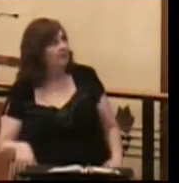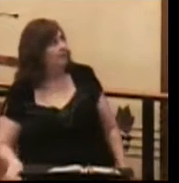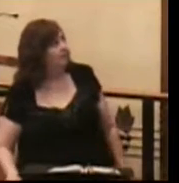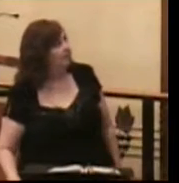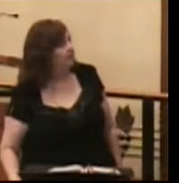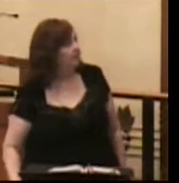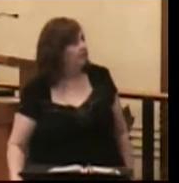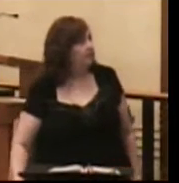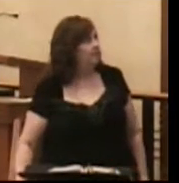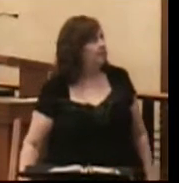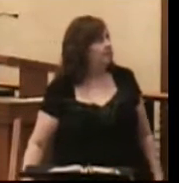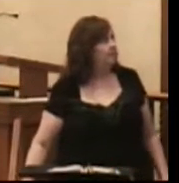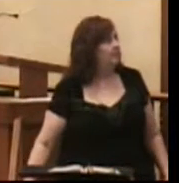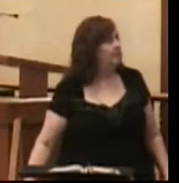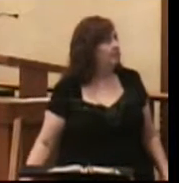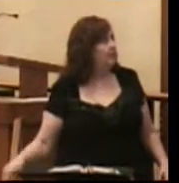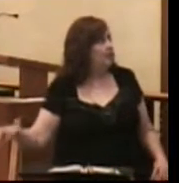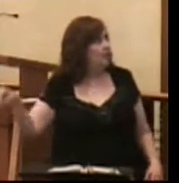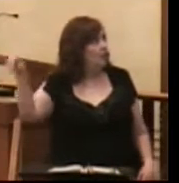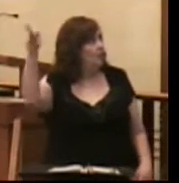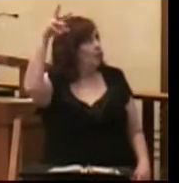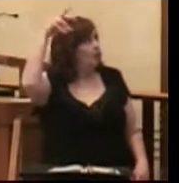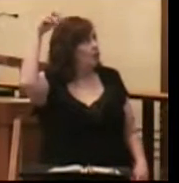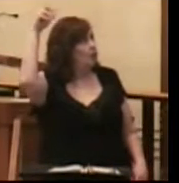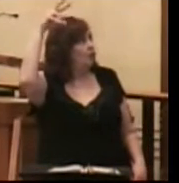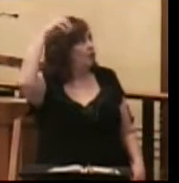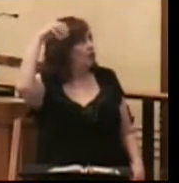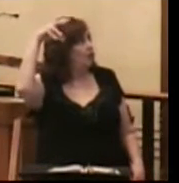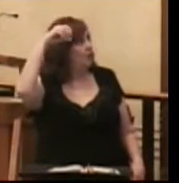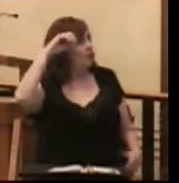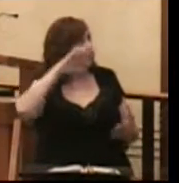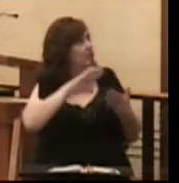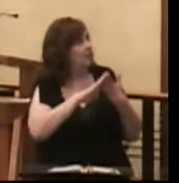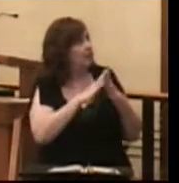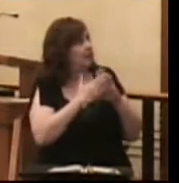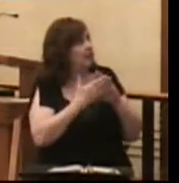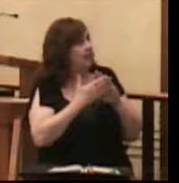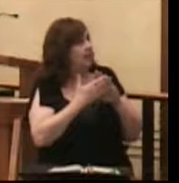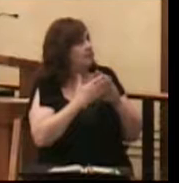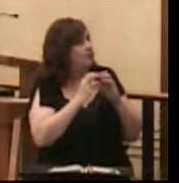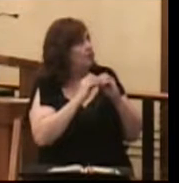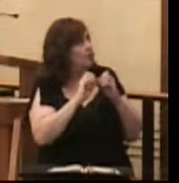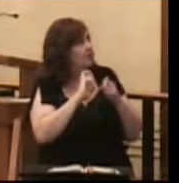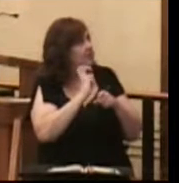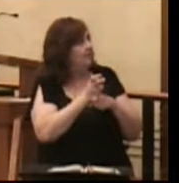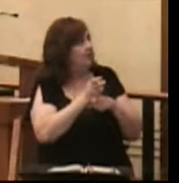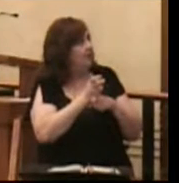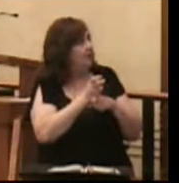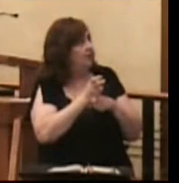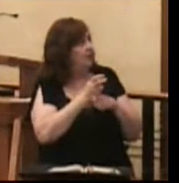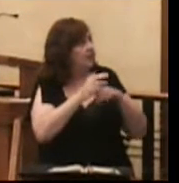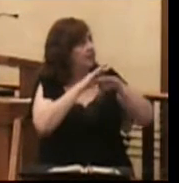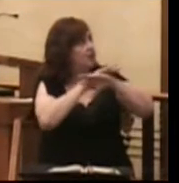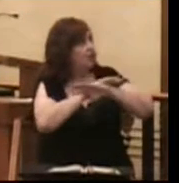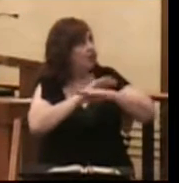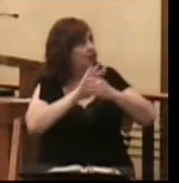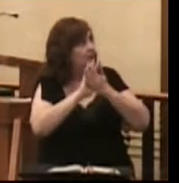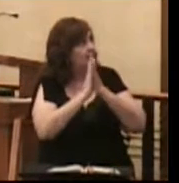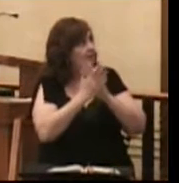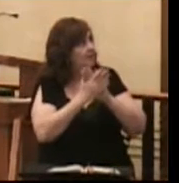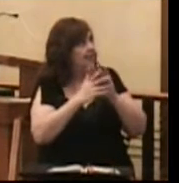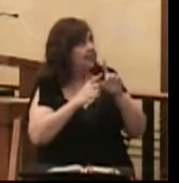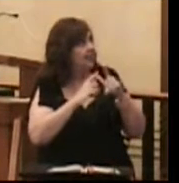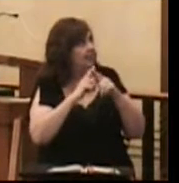I would think so. They do have lights on the front of the helicopters, but it becomes, you know, incrementally more difficult the darker it gets. And then again,